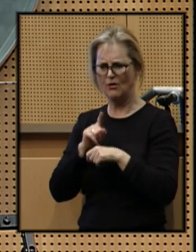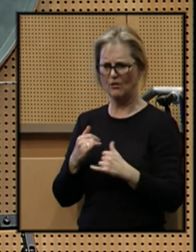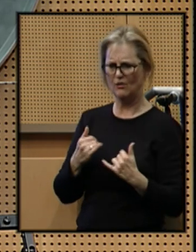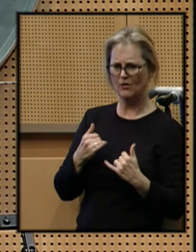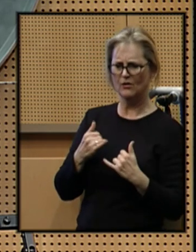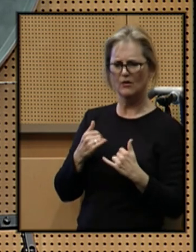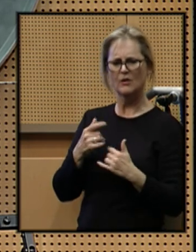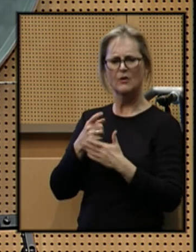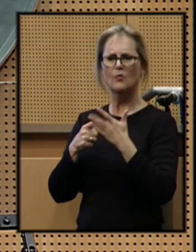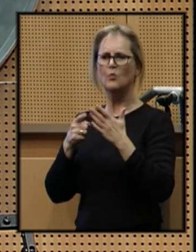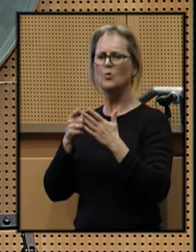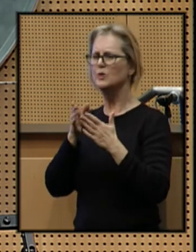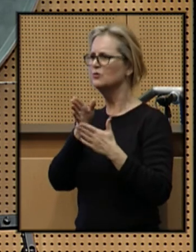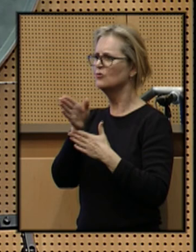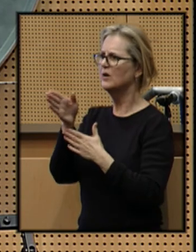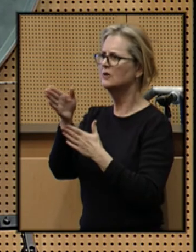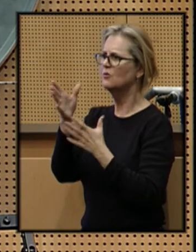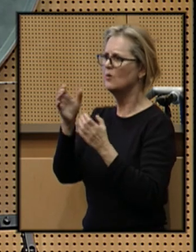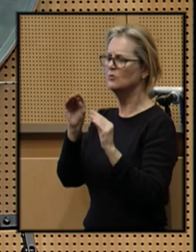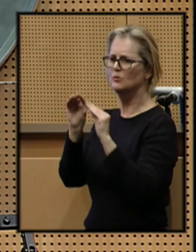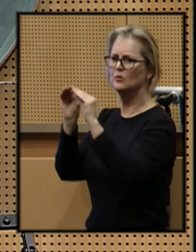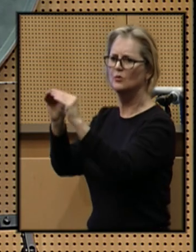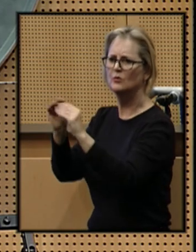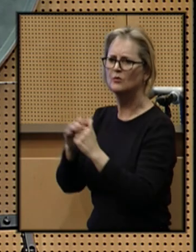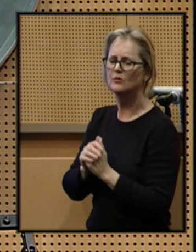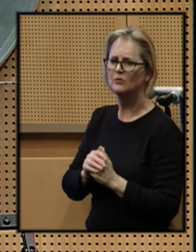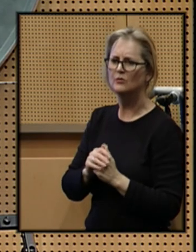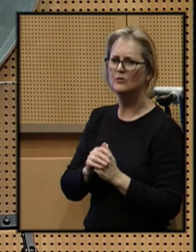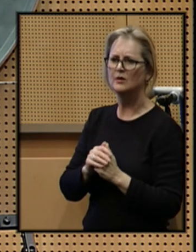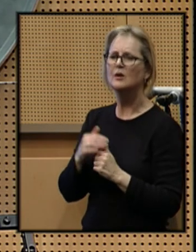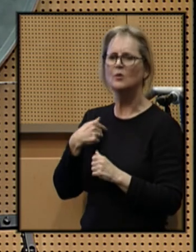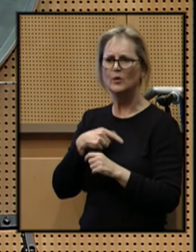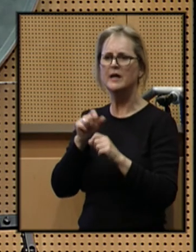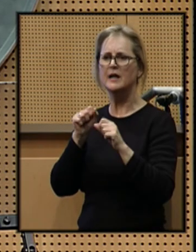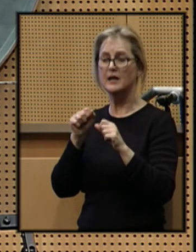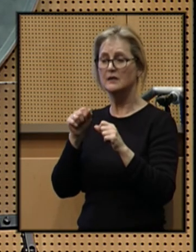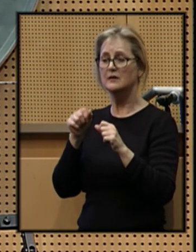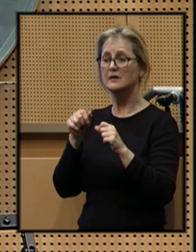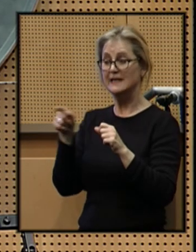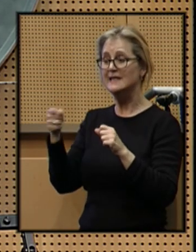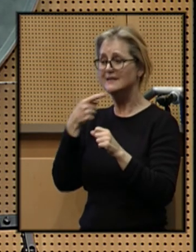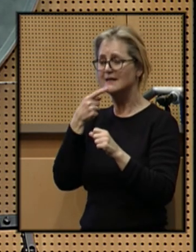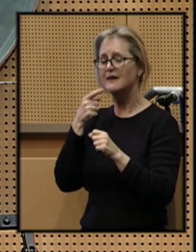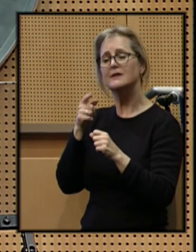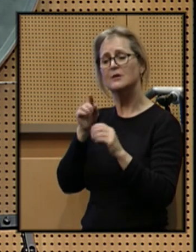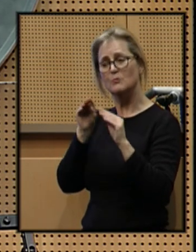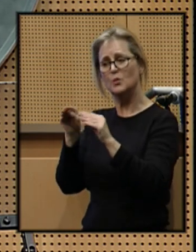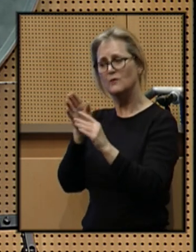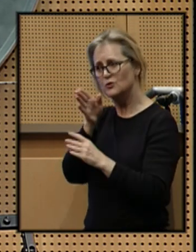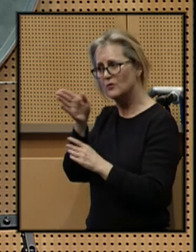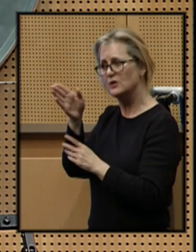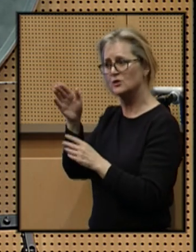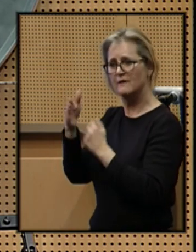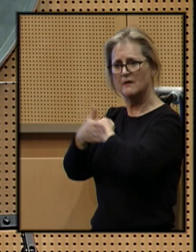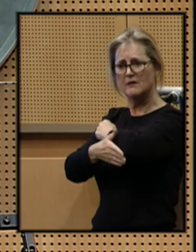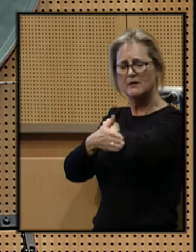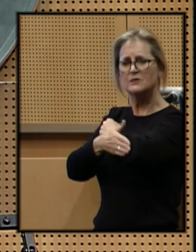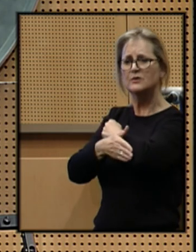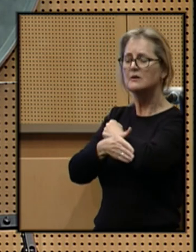and what direction we want to move in. We can move, he said, in the direction of a country